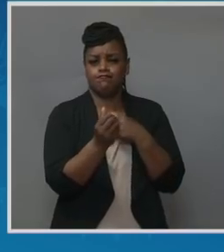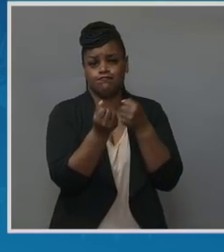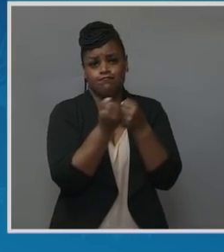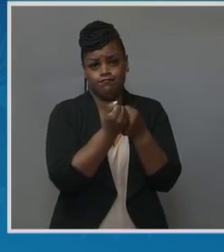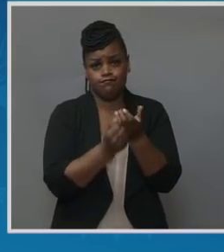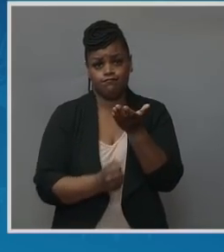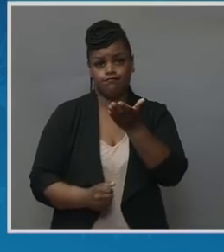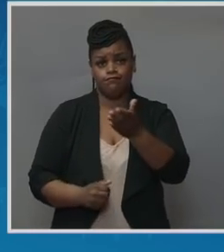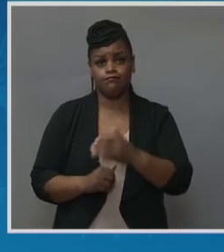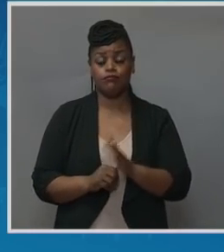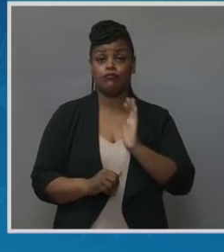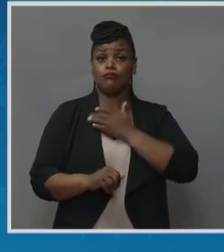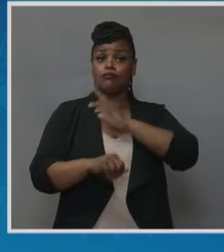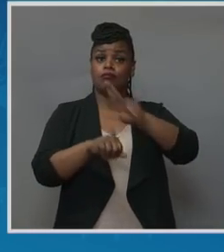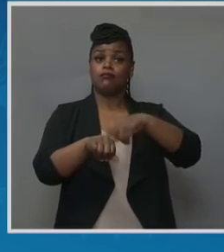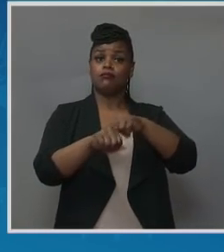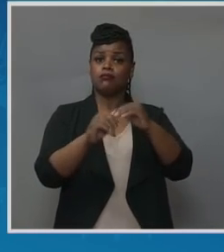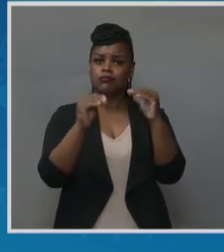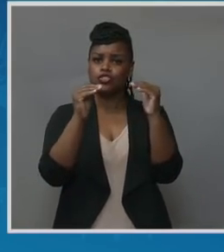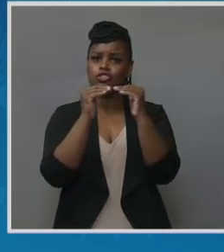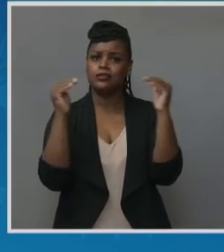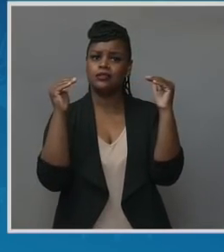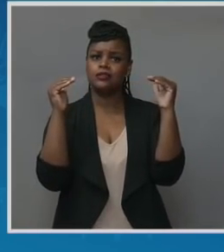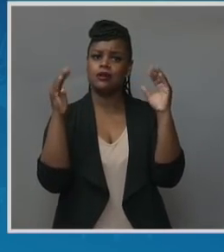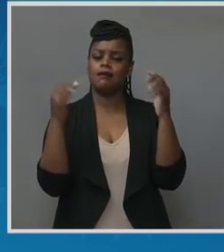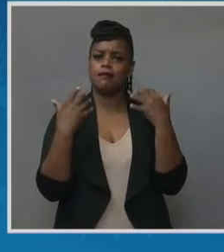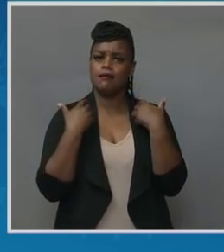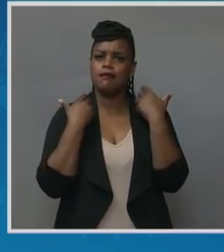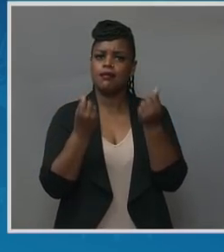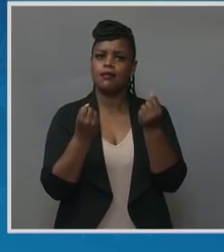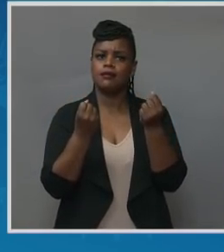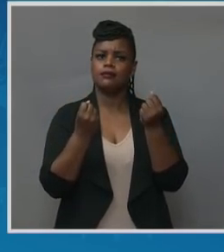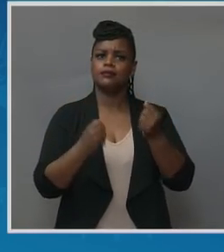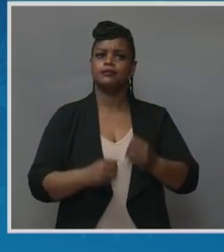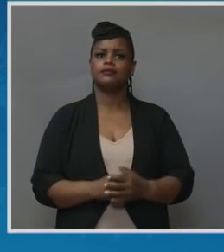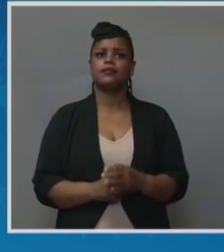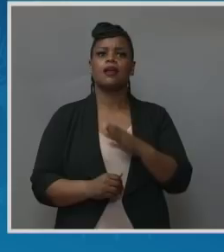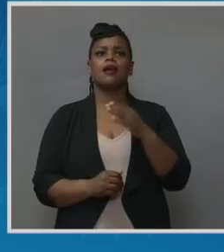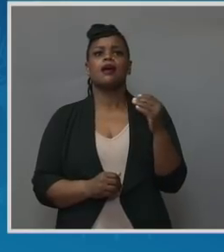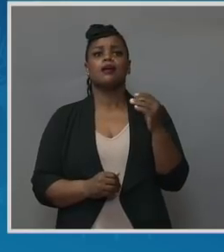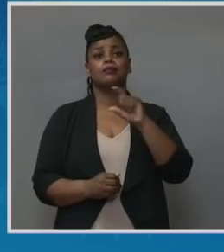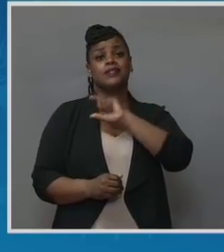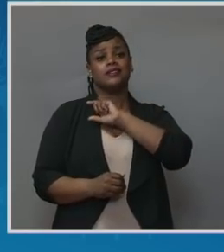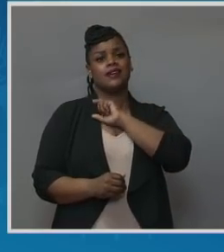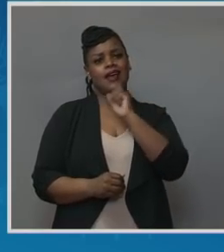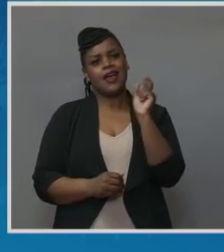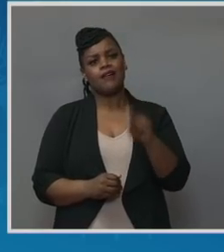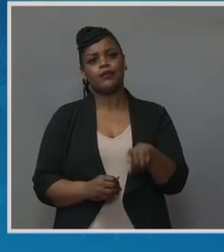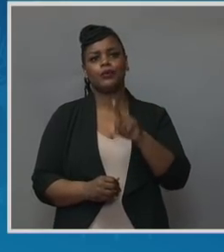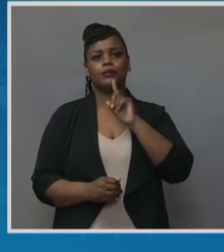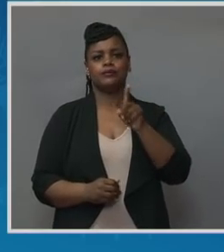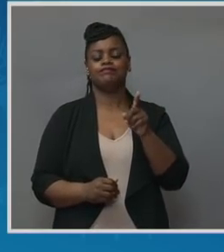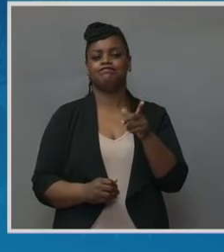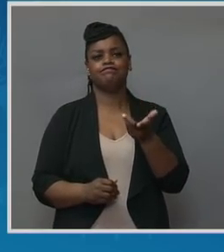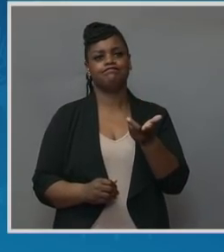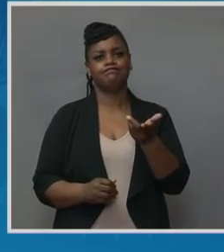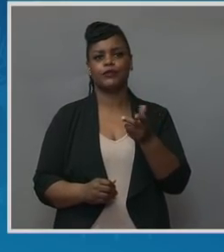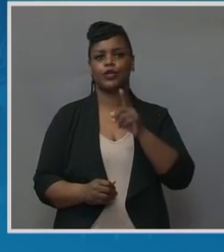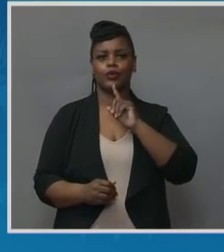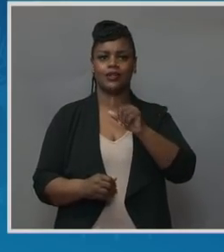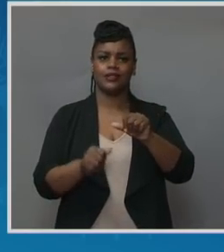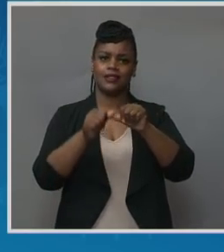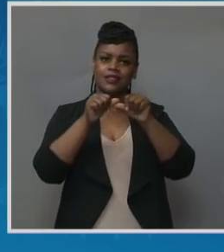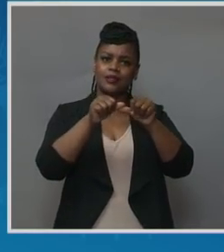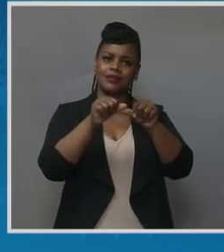nation needs justice and healing. And law enforcement must be held to the highest standards of